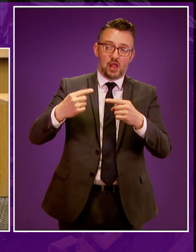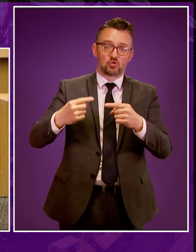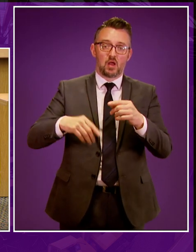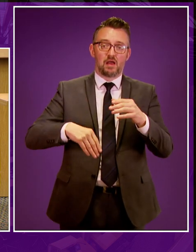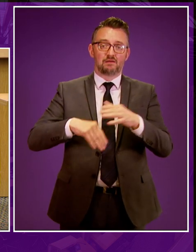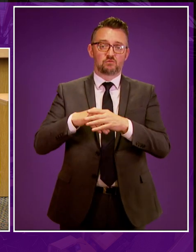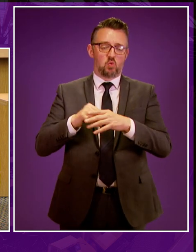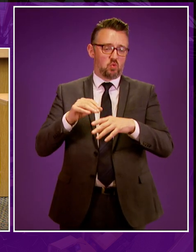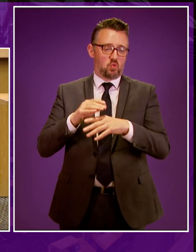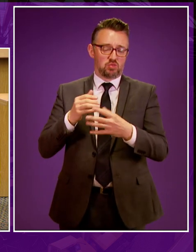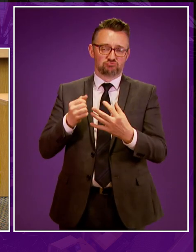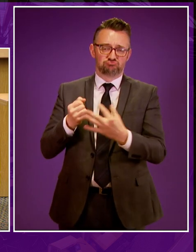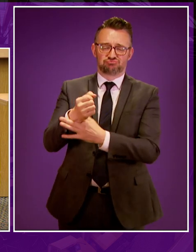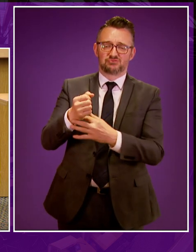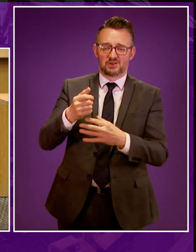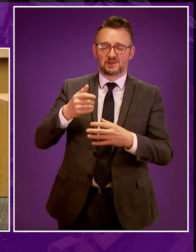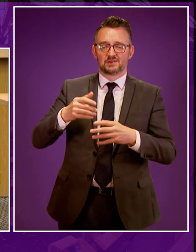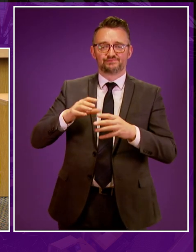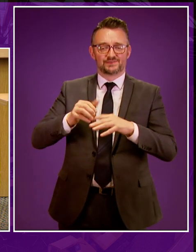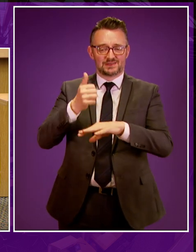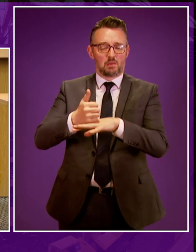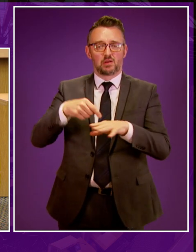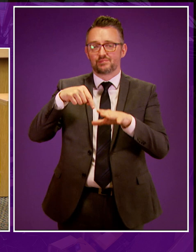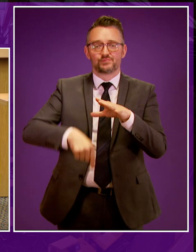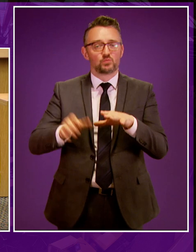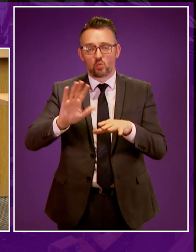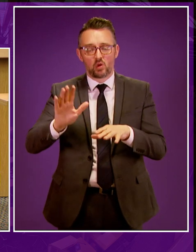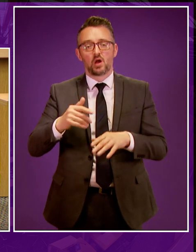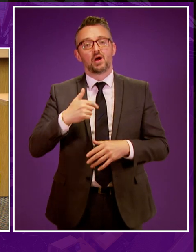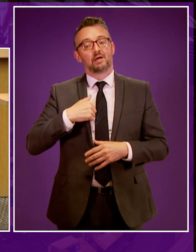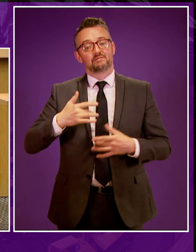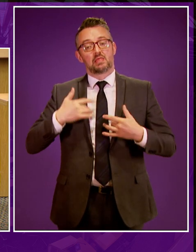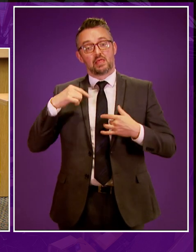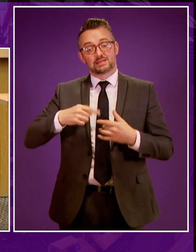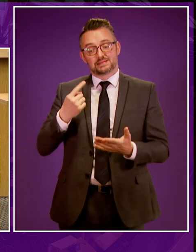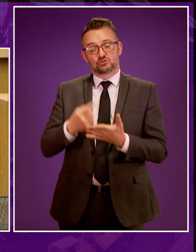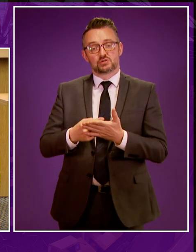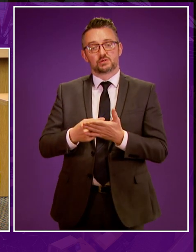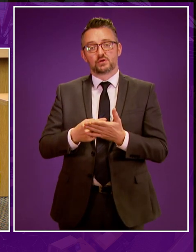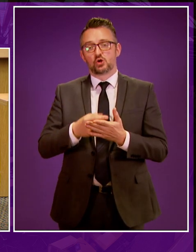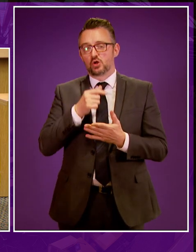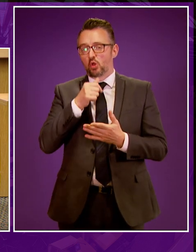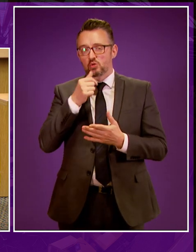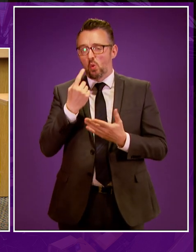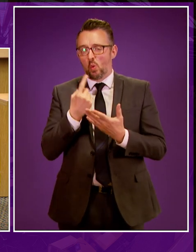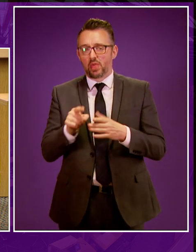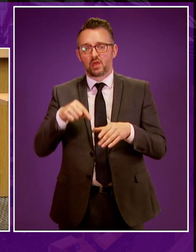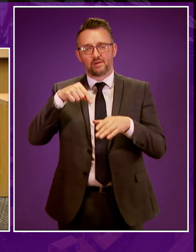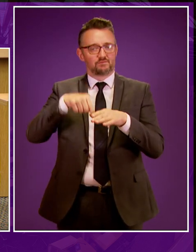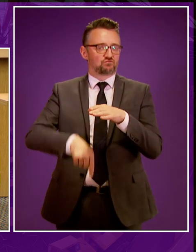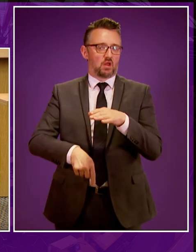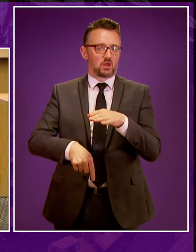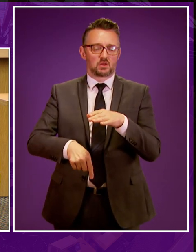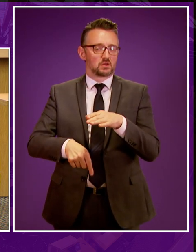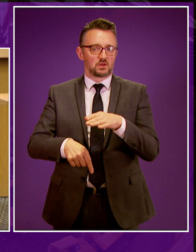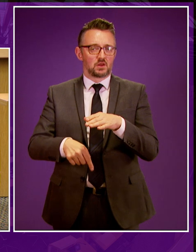steam ahead approach to unconventional gas extraction. But I do believe that this decision is about more than fracking. It is about